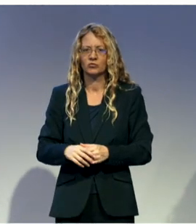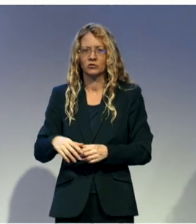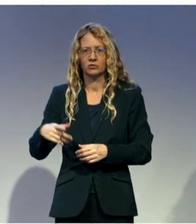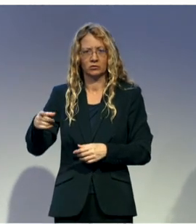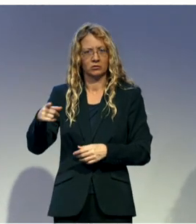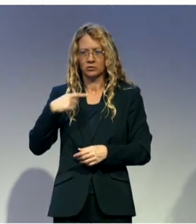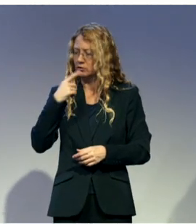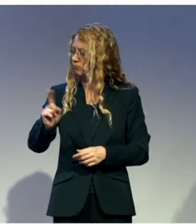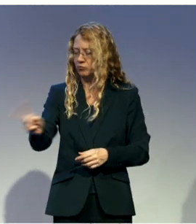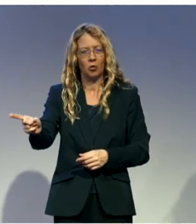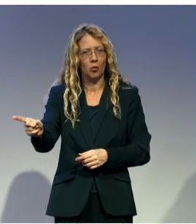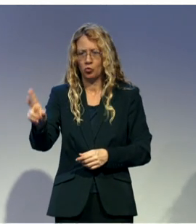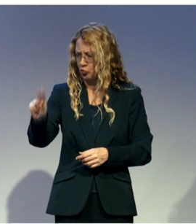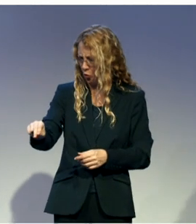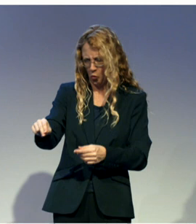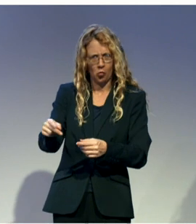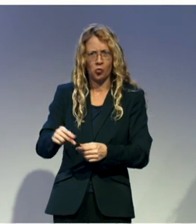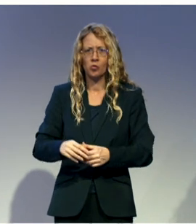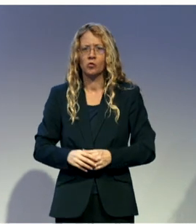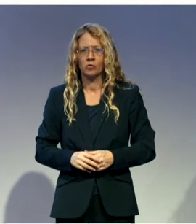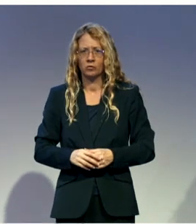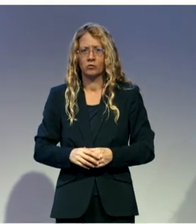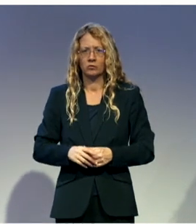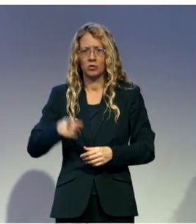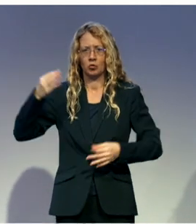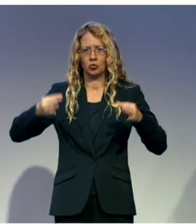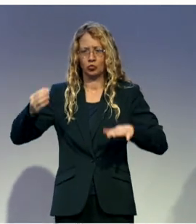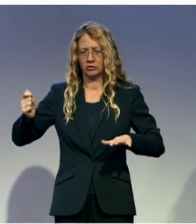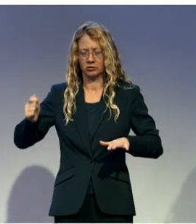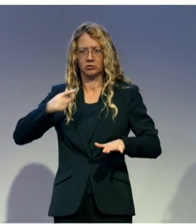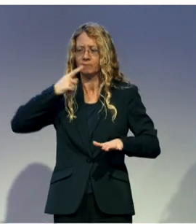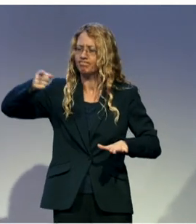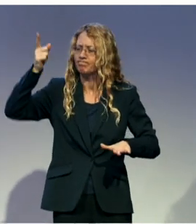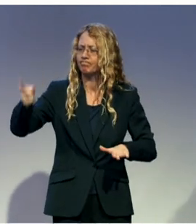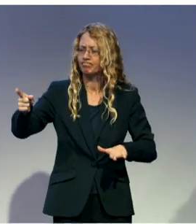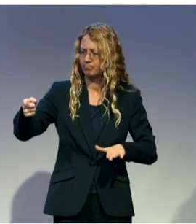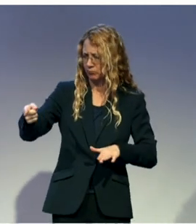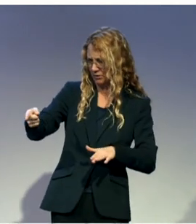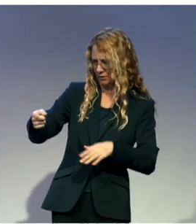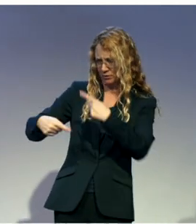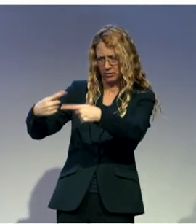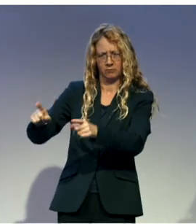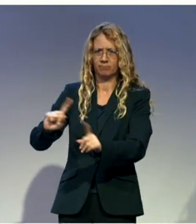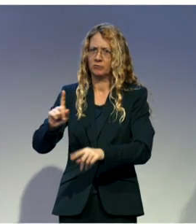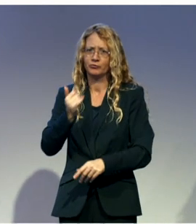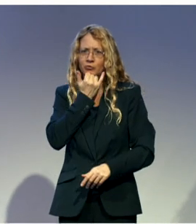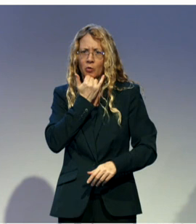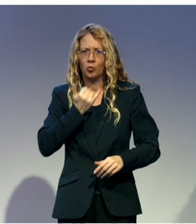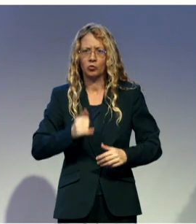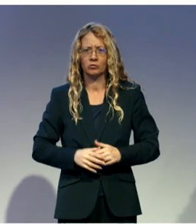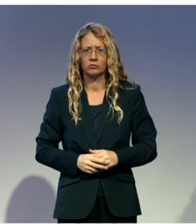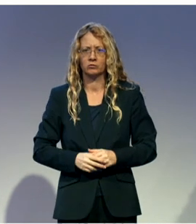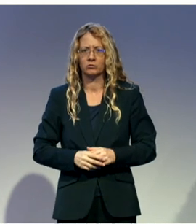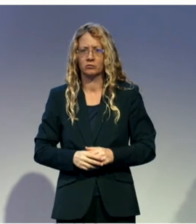the litigation process. But before we finished, some of the things that wanted to be addressed were addressed. We also